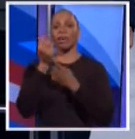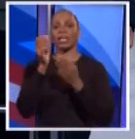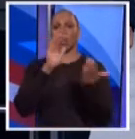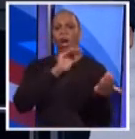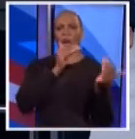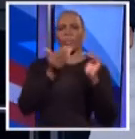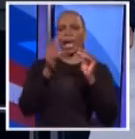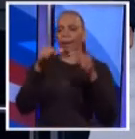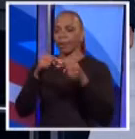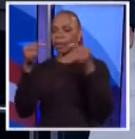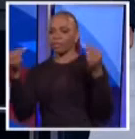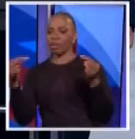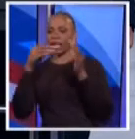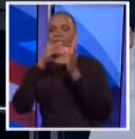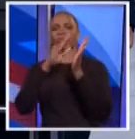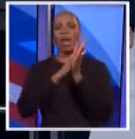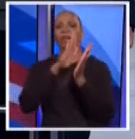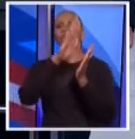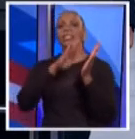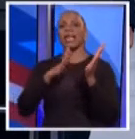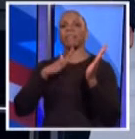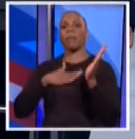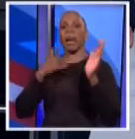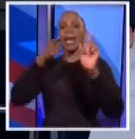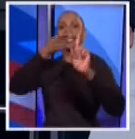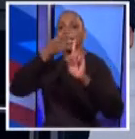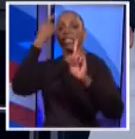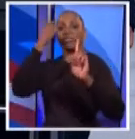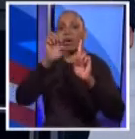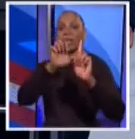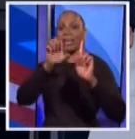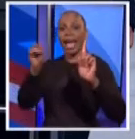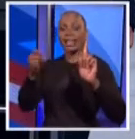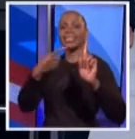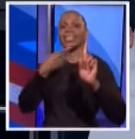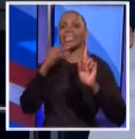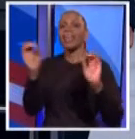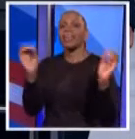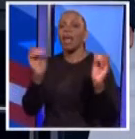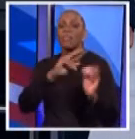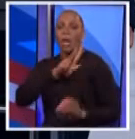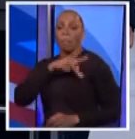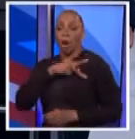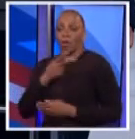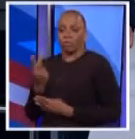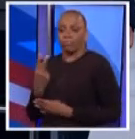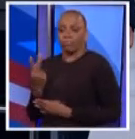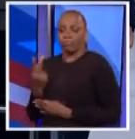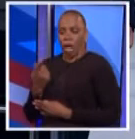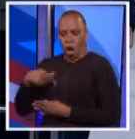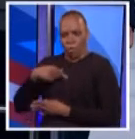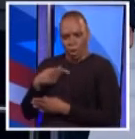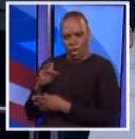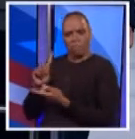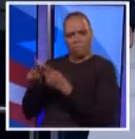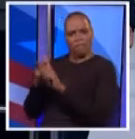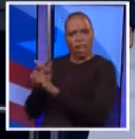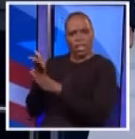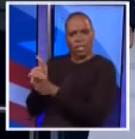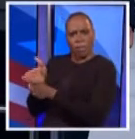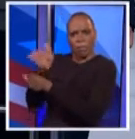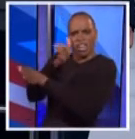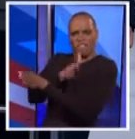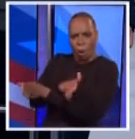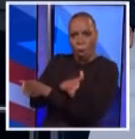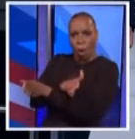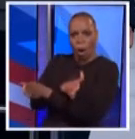record. And it was never, ever my intention or Elliot's to say anything that's personal between us. We've been friends before this campaign. We're going to